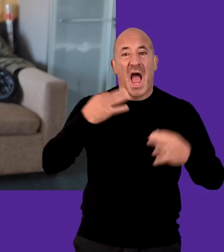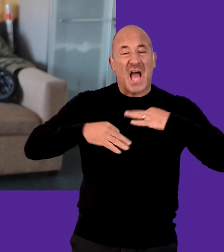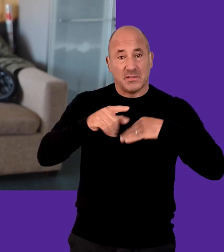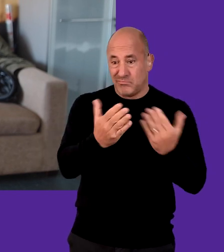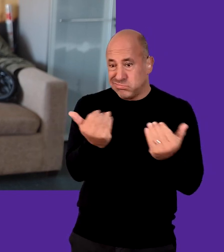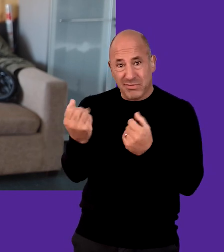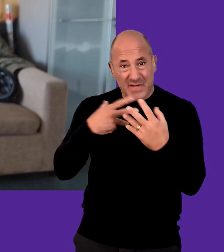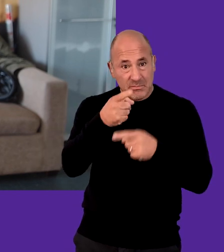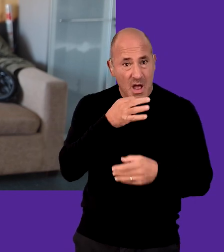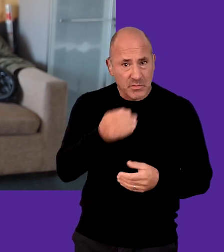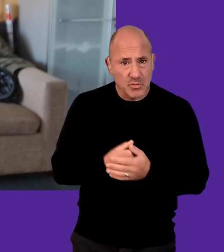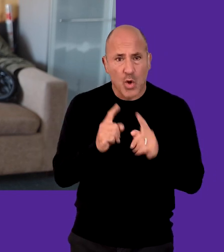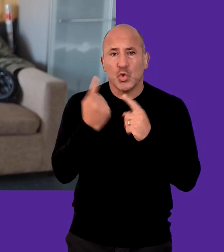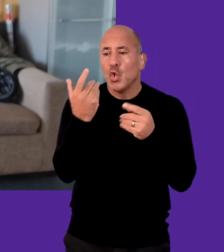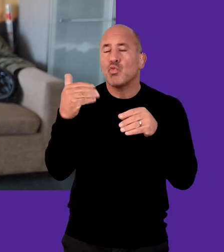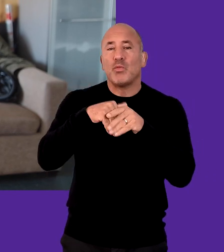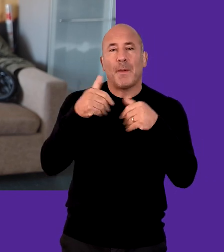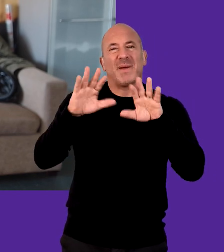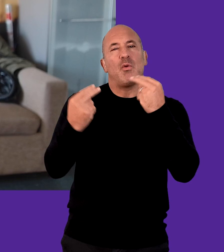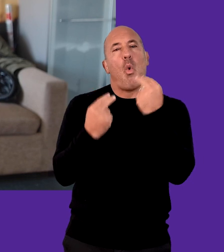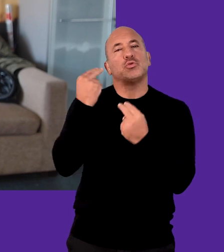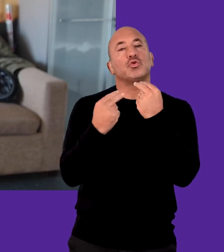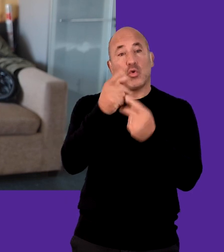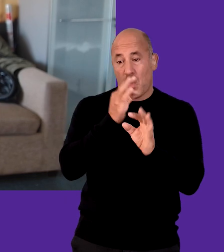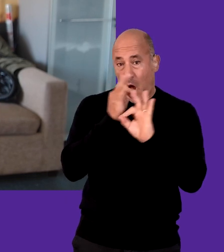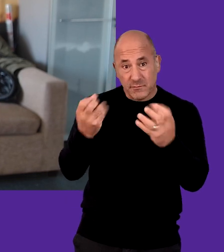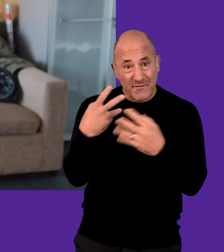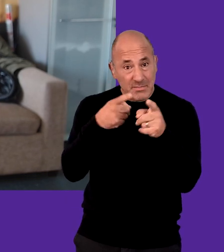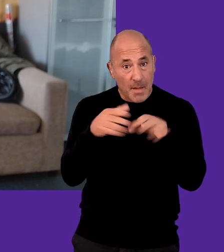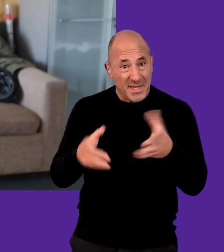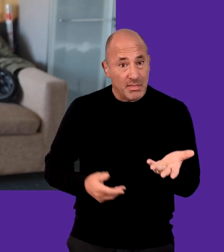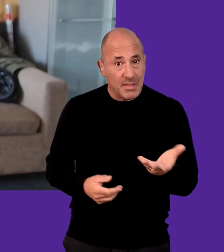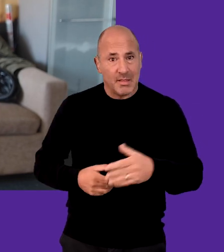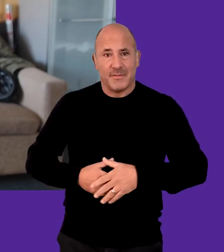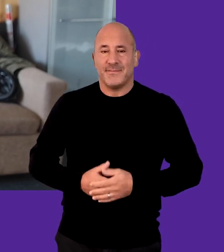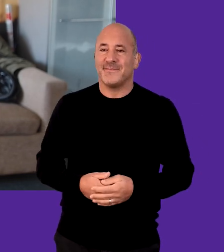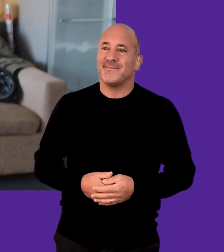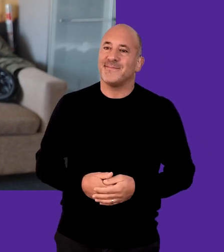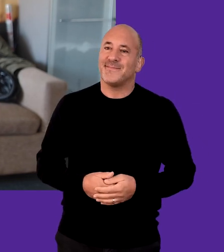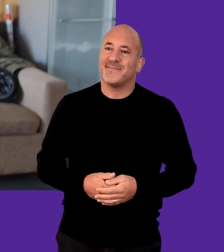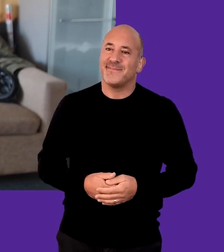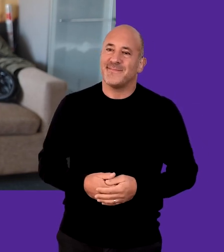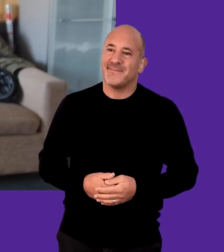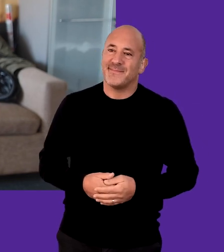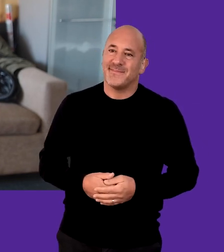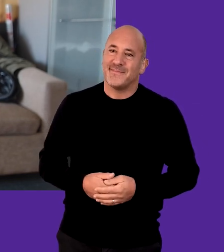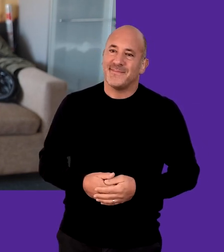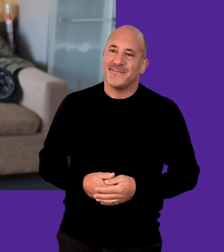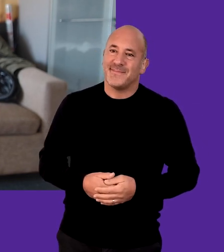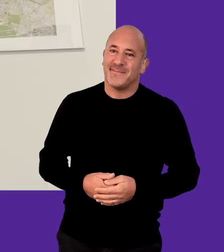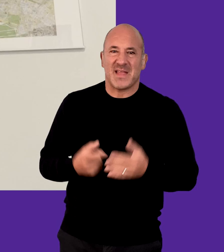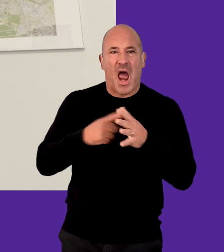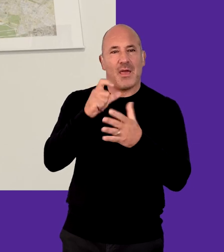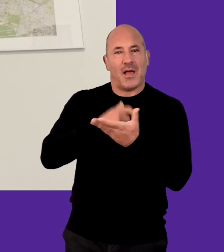from actors and contributors who have auditioned for